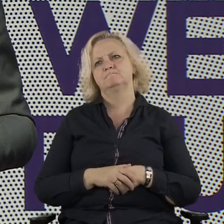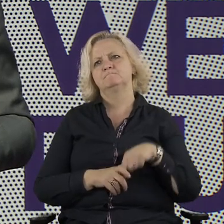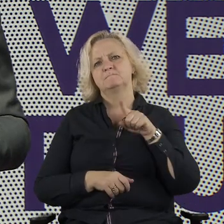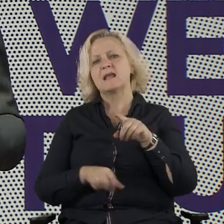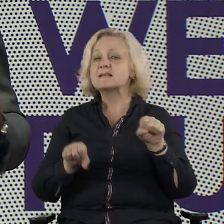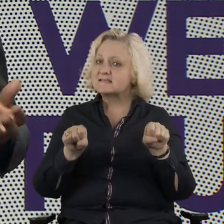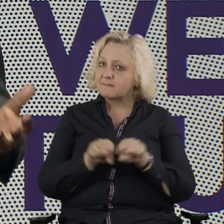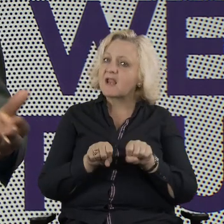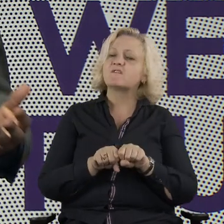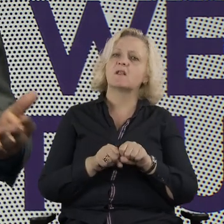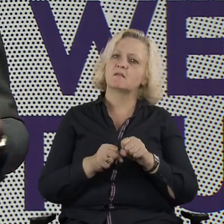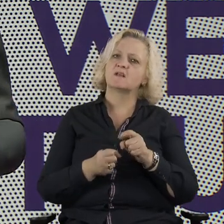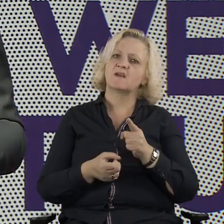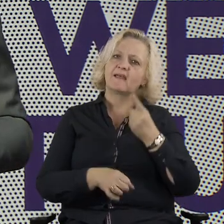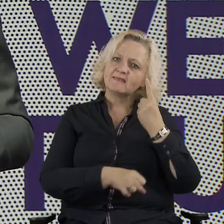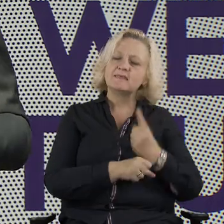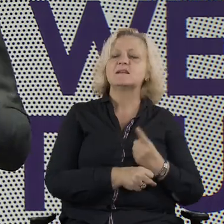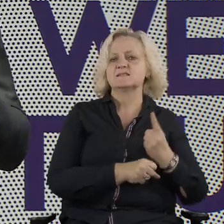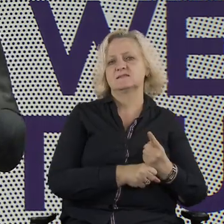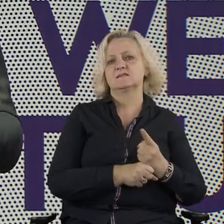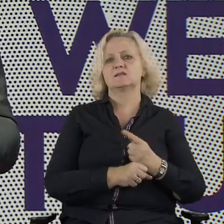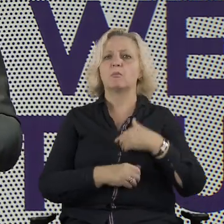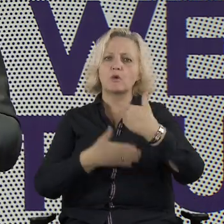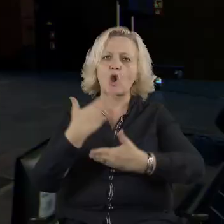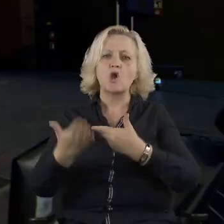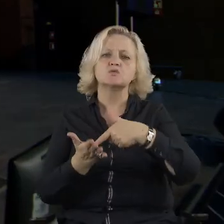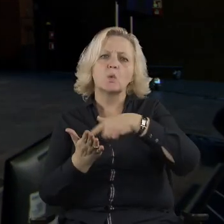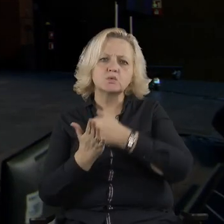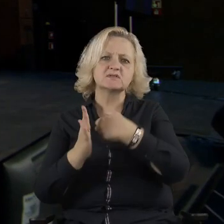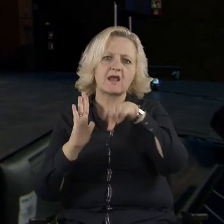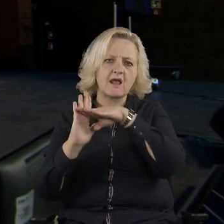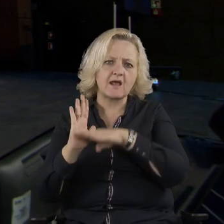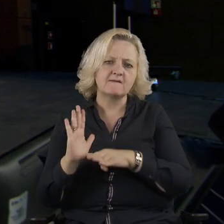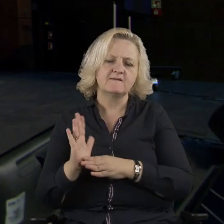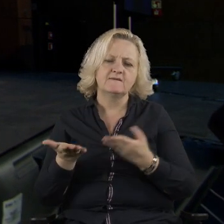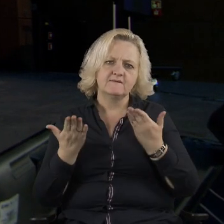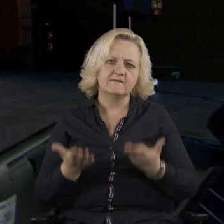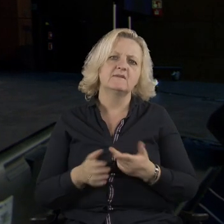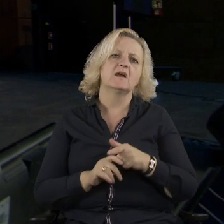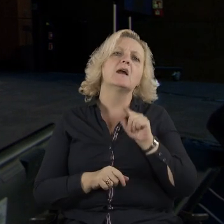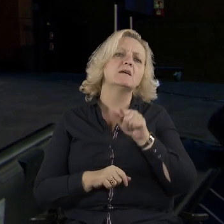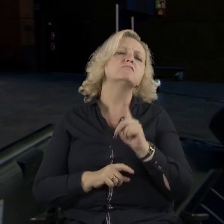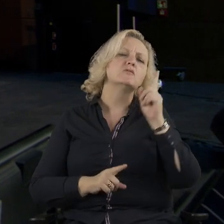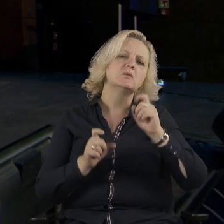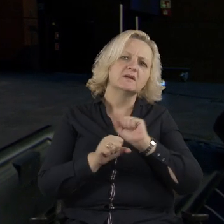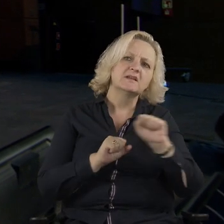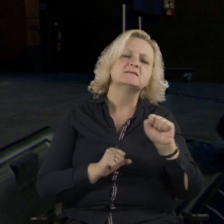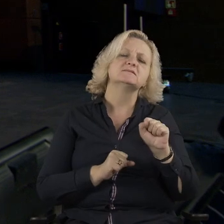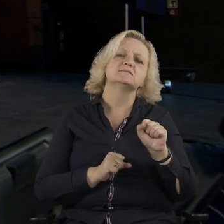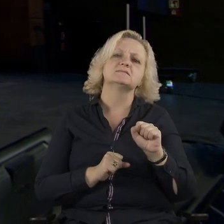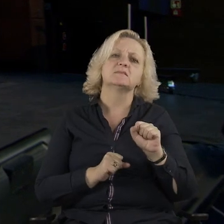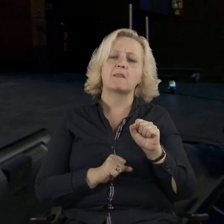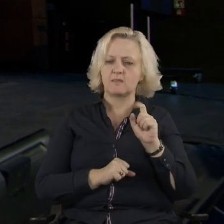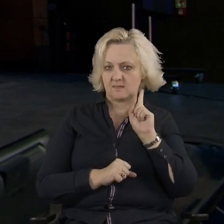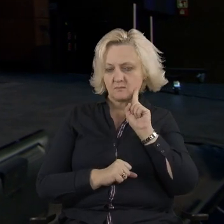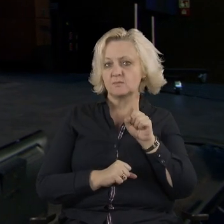Unfortunately, the challenge often is to understand how to go about such things. And if you think of it,